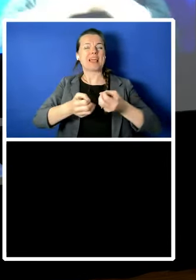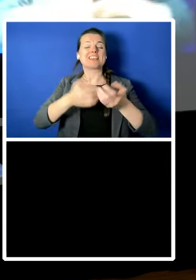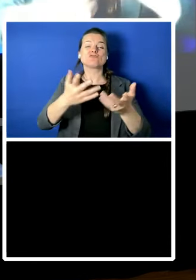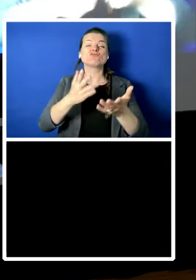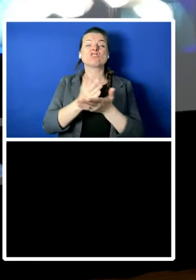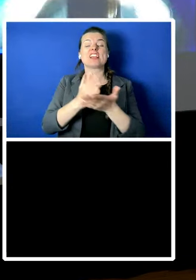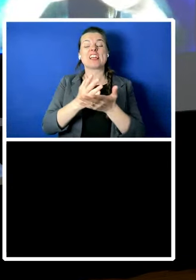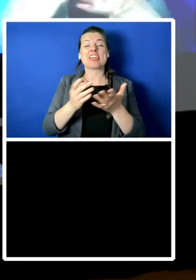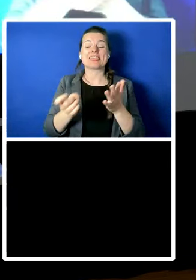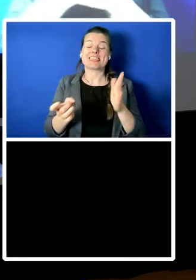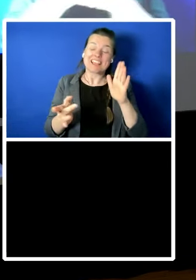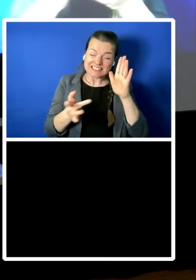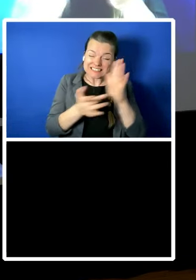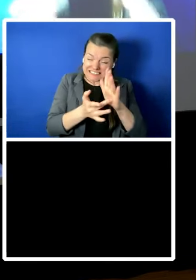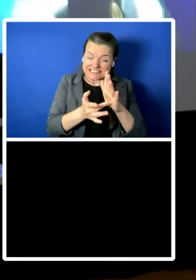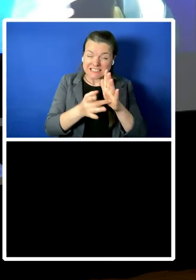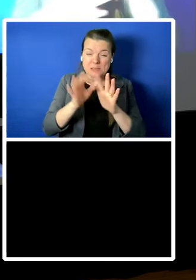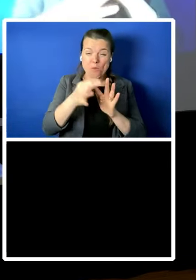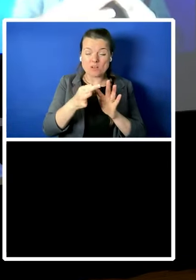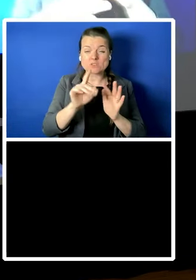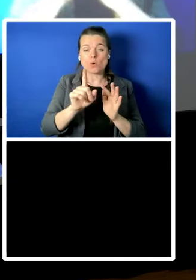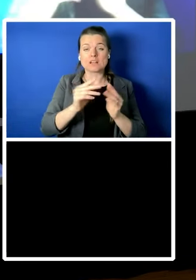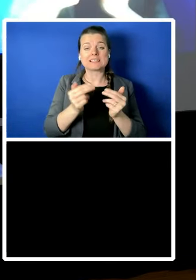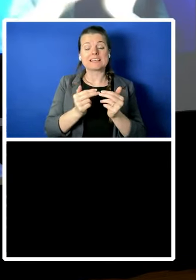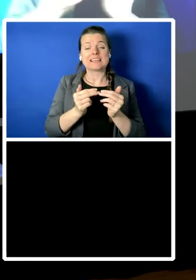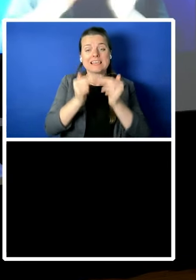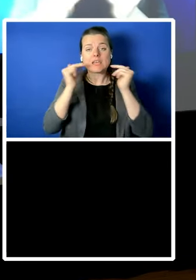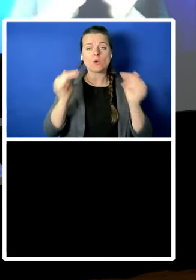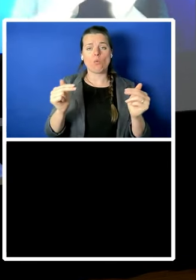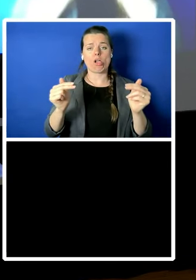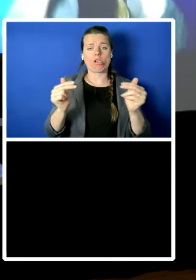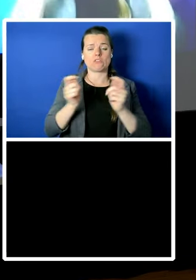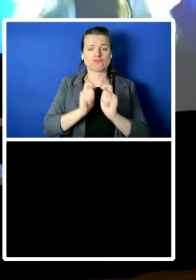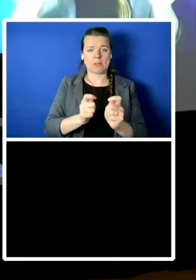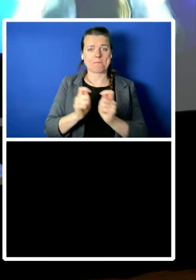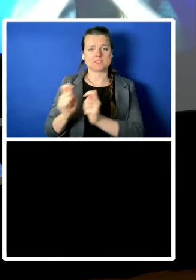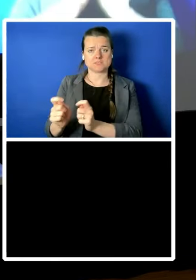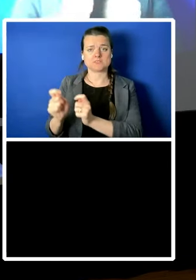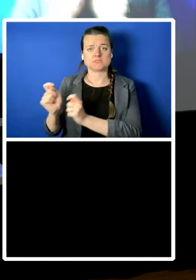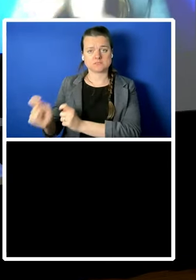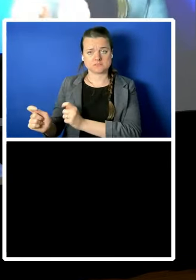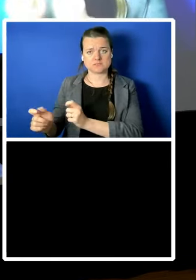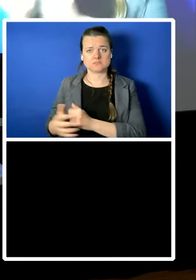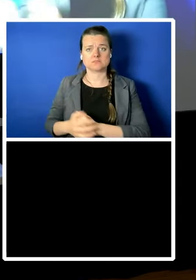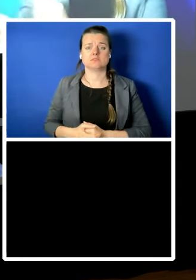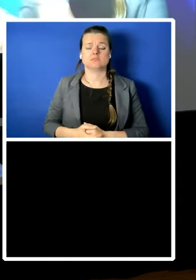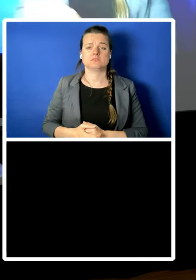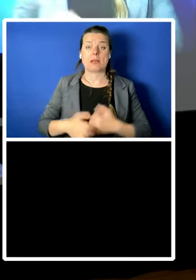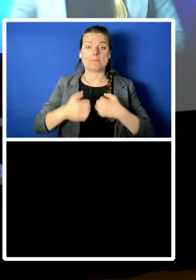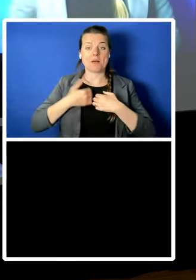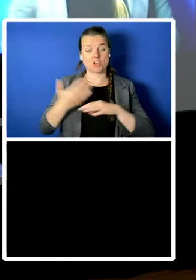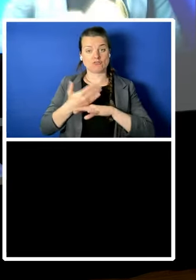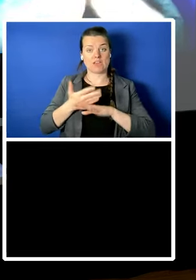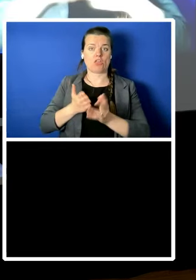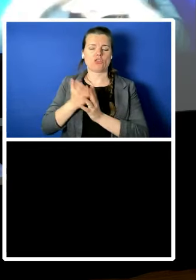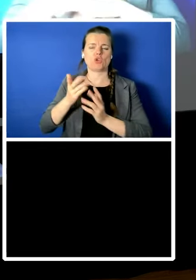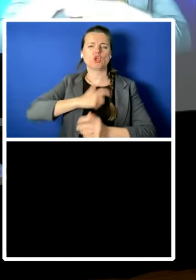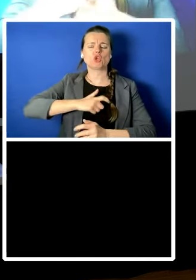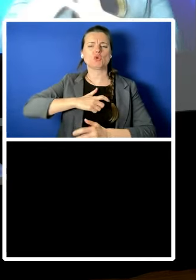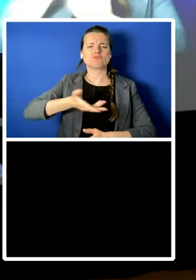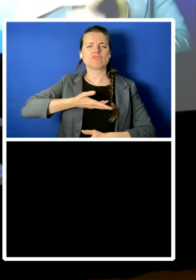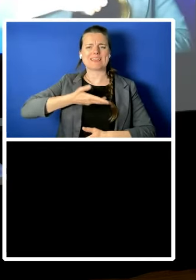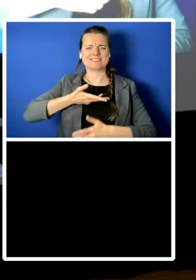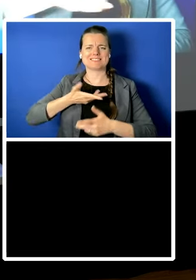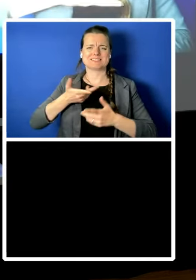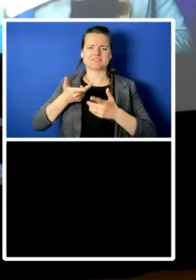in my career as a human rights campaign and particularly when I was director of liberty I had the privilege of speaking